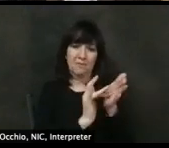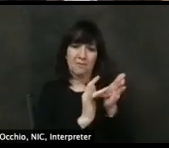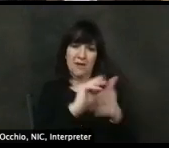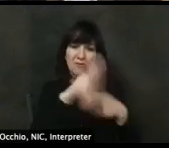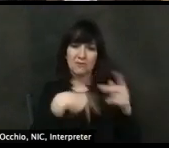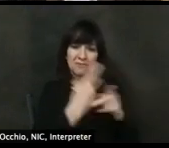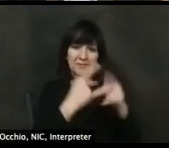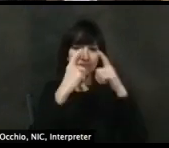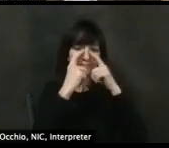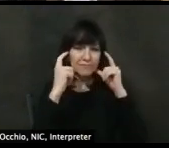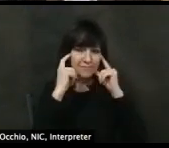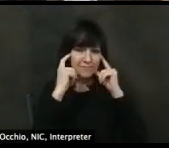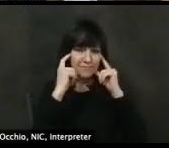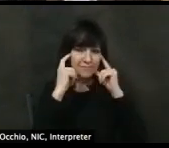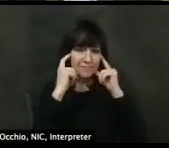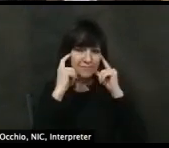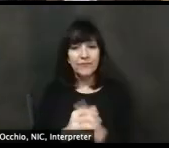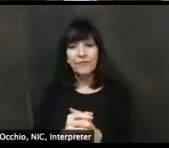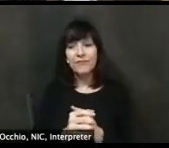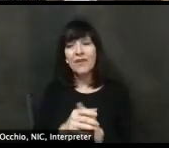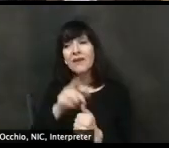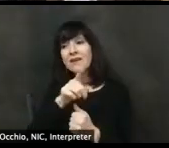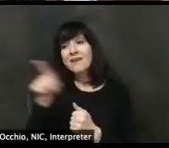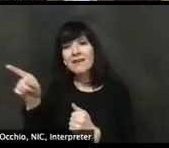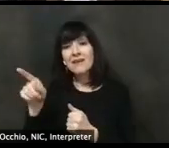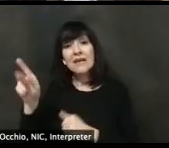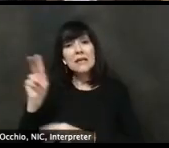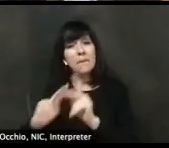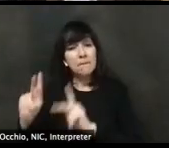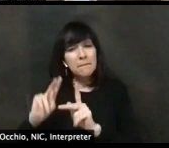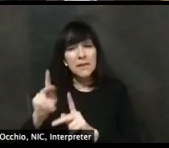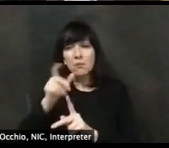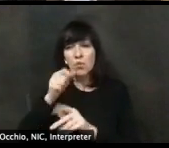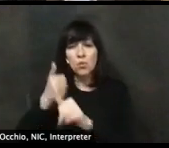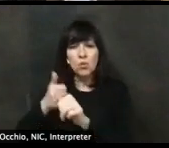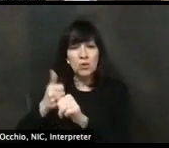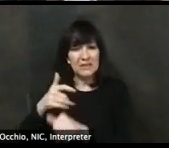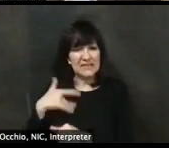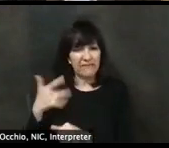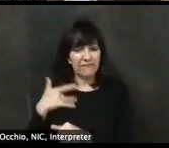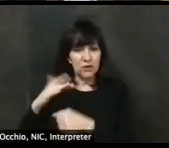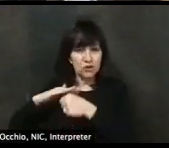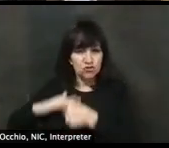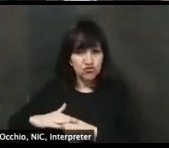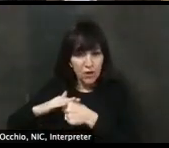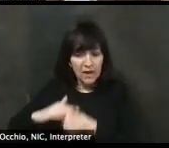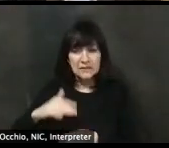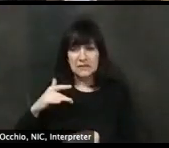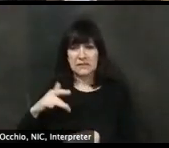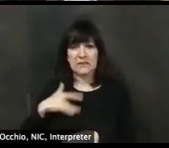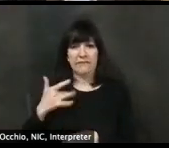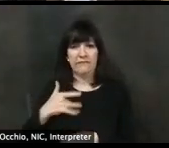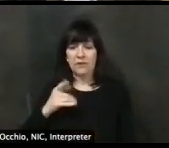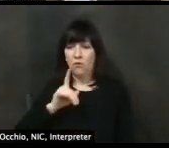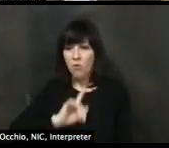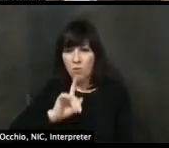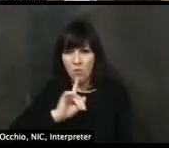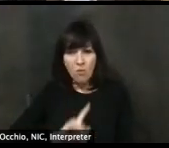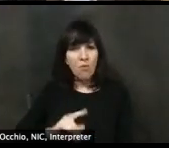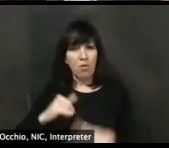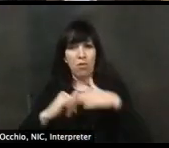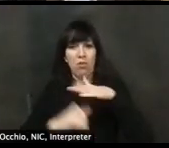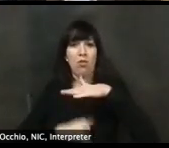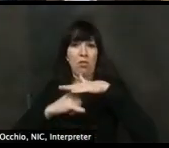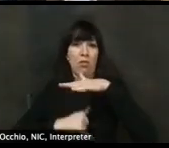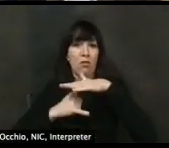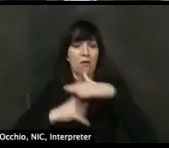persons who are lonely and stressed at home, we'll probably talk a little bit later about some other specific resources for you, but you are able to get in